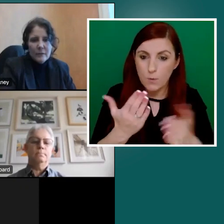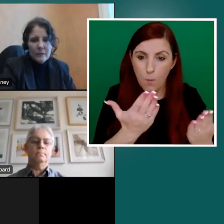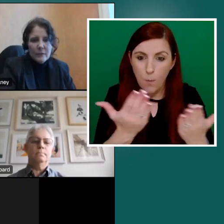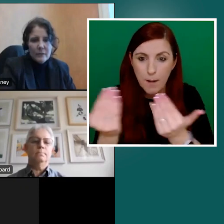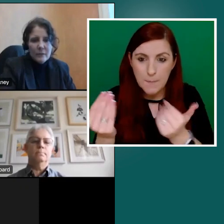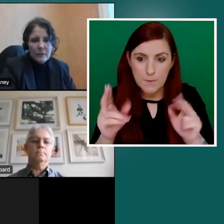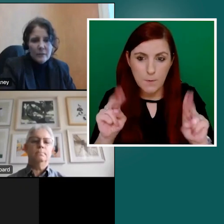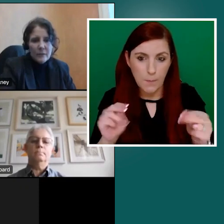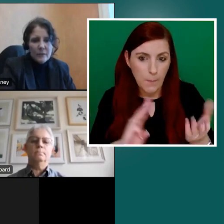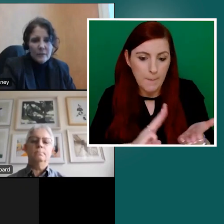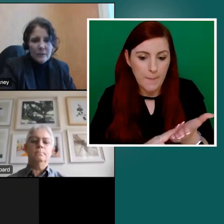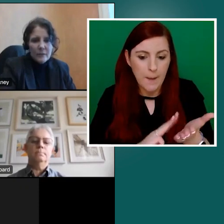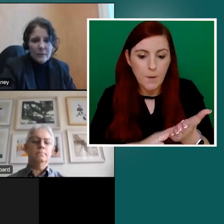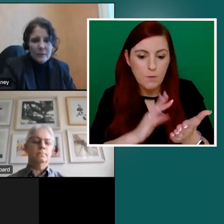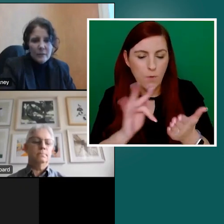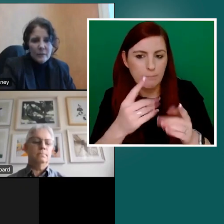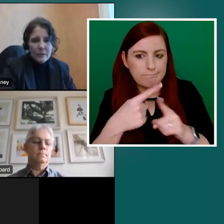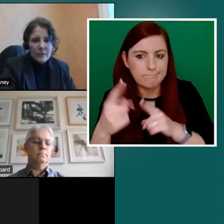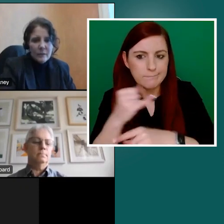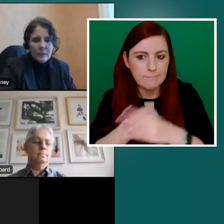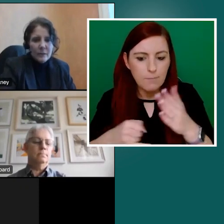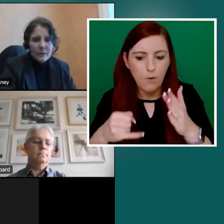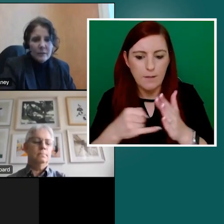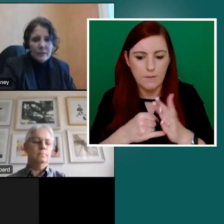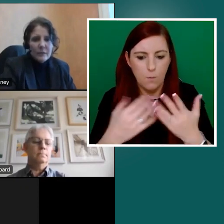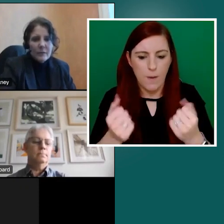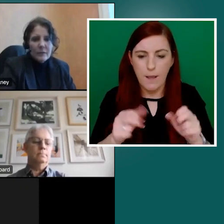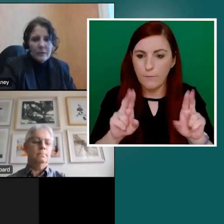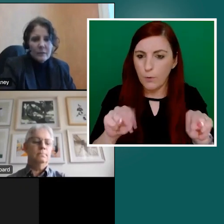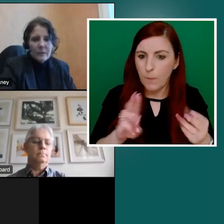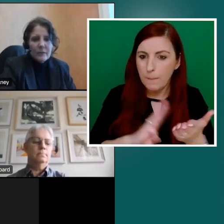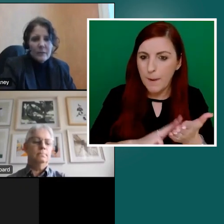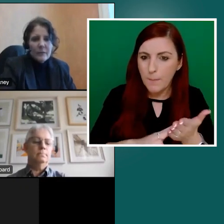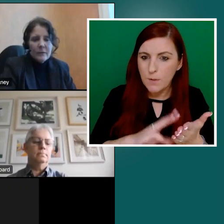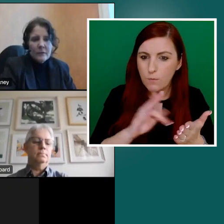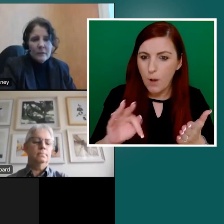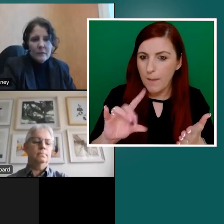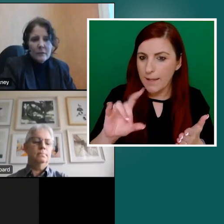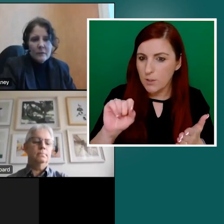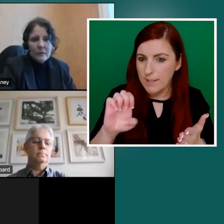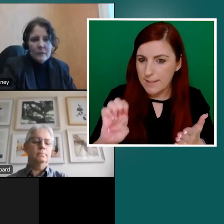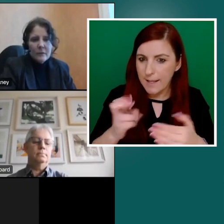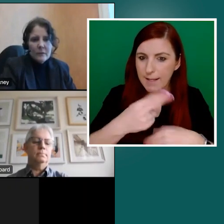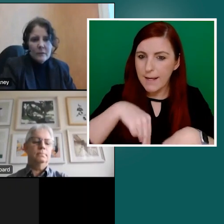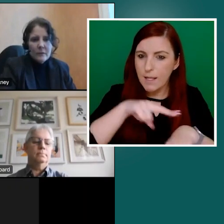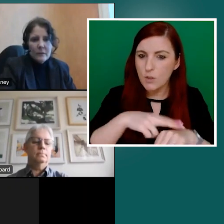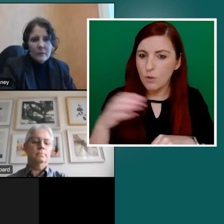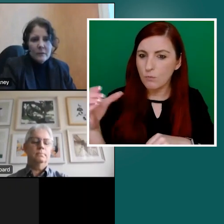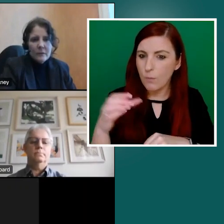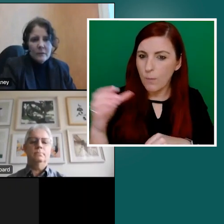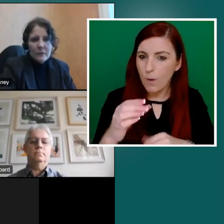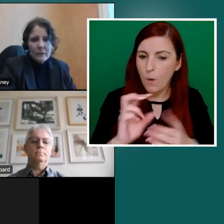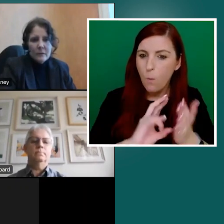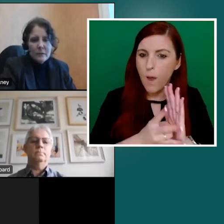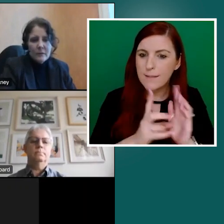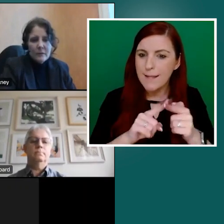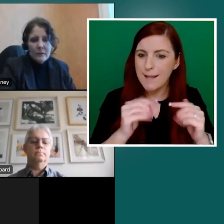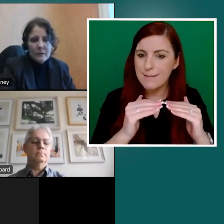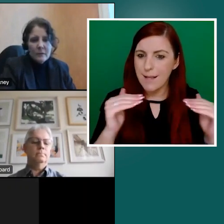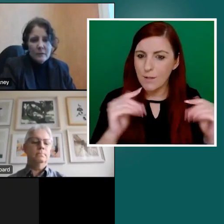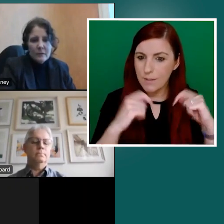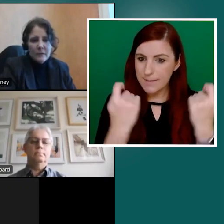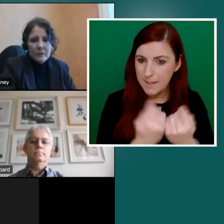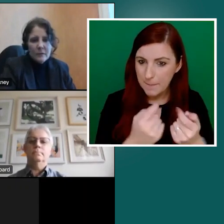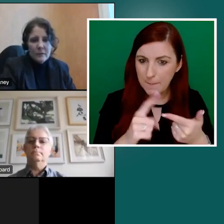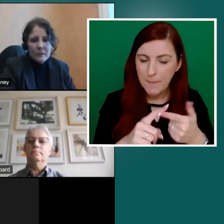new members as well from a number of organisations. We have new members today from the HSE National Recruitment Quality and Standards Team, the